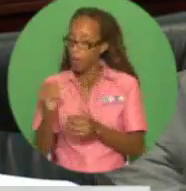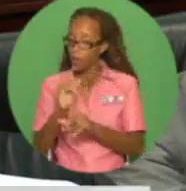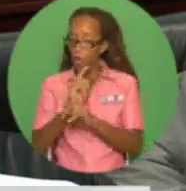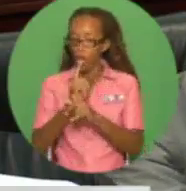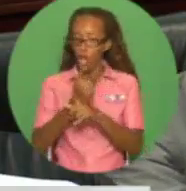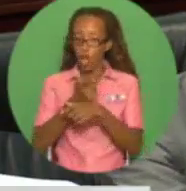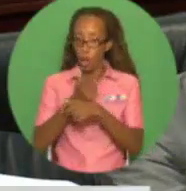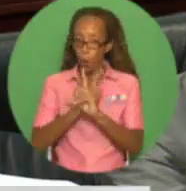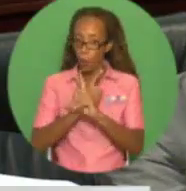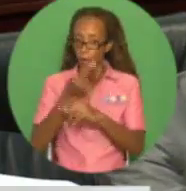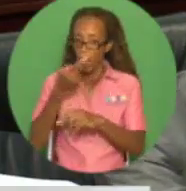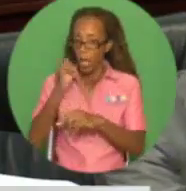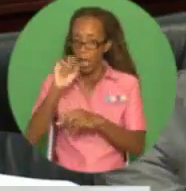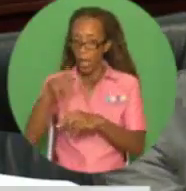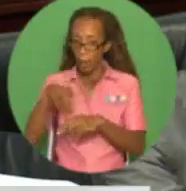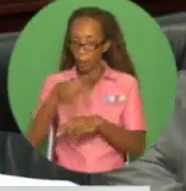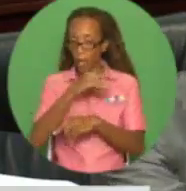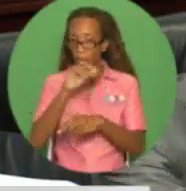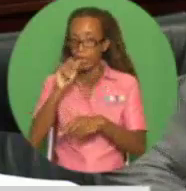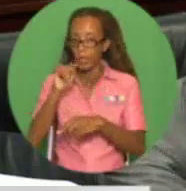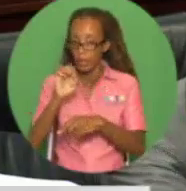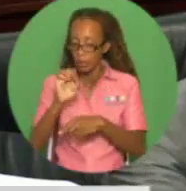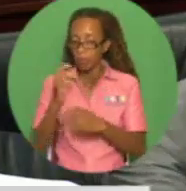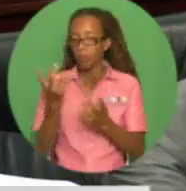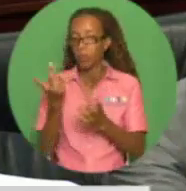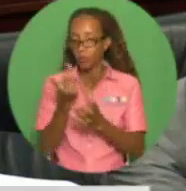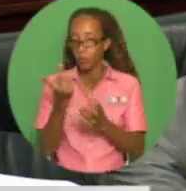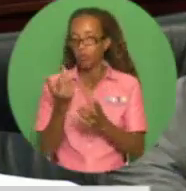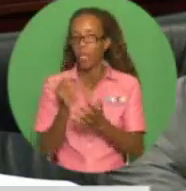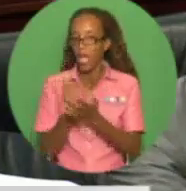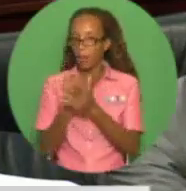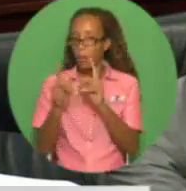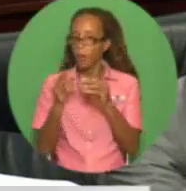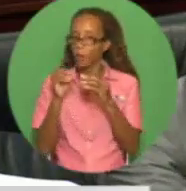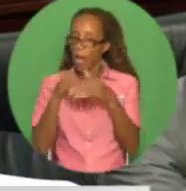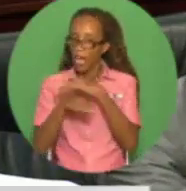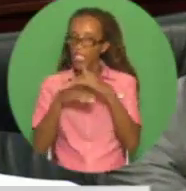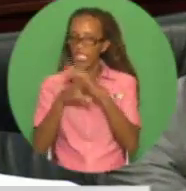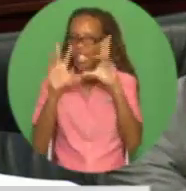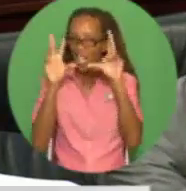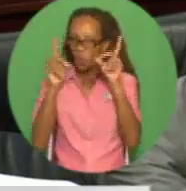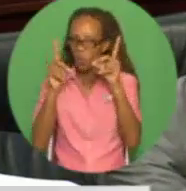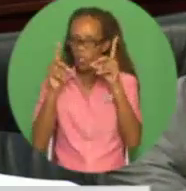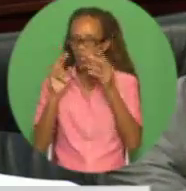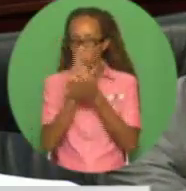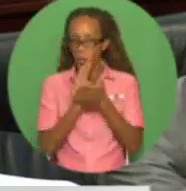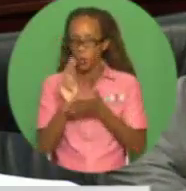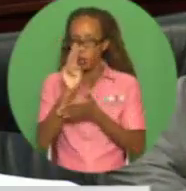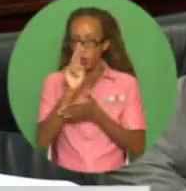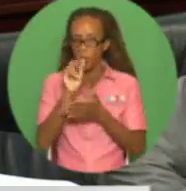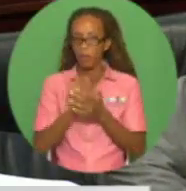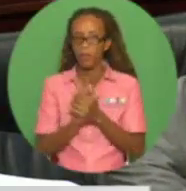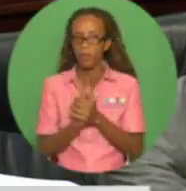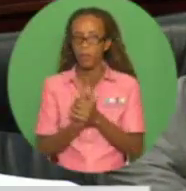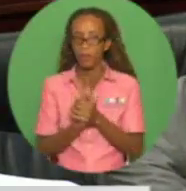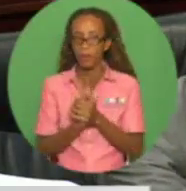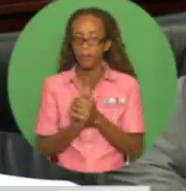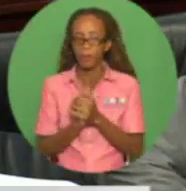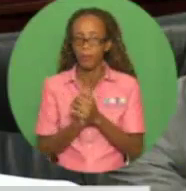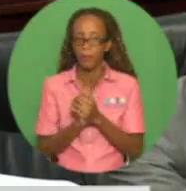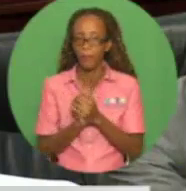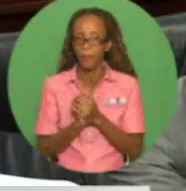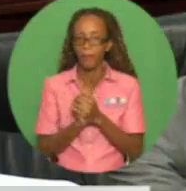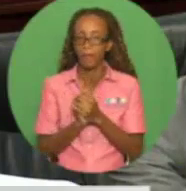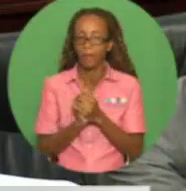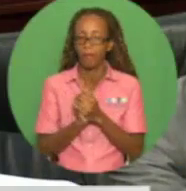have been key instruments in this process. Madam Speaker, the University of Trinidad and Tobago has been discharging its role as a